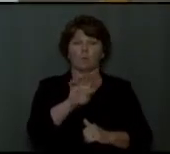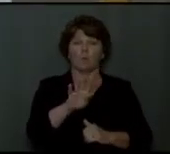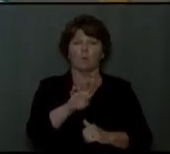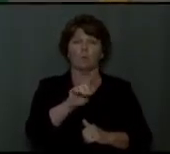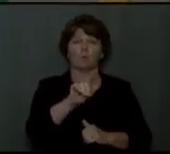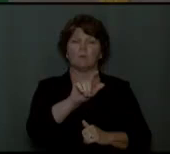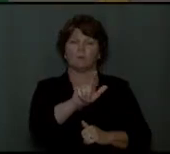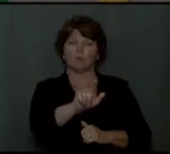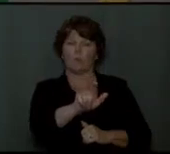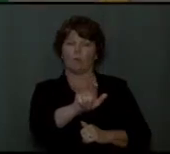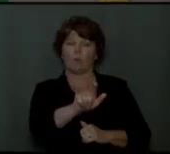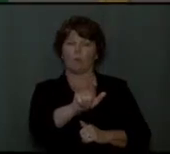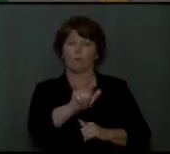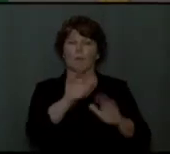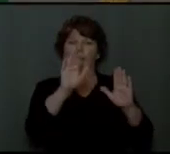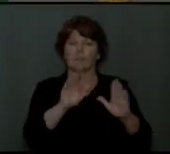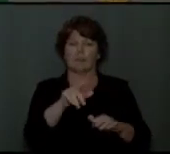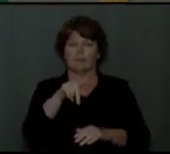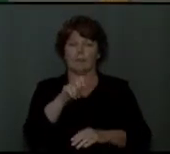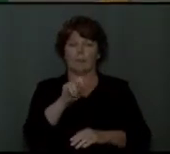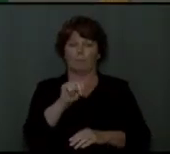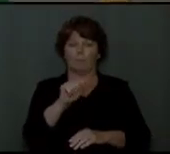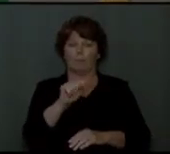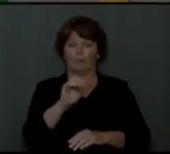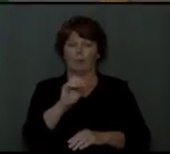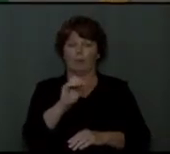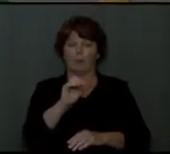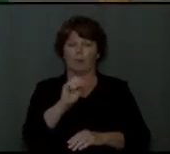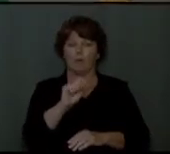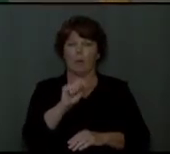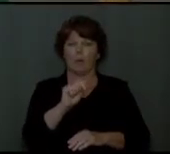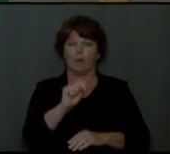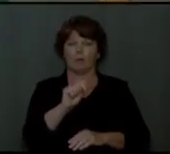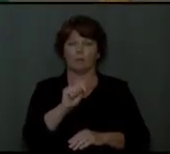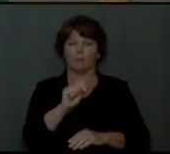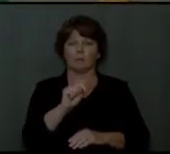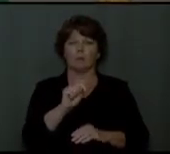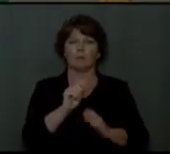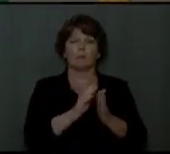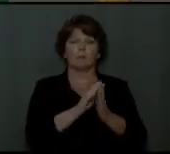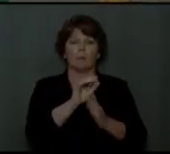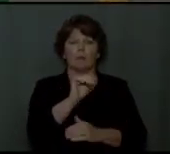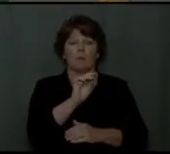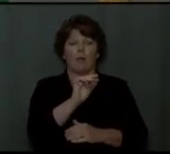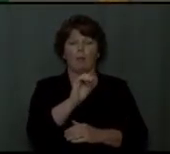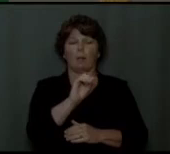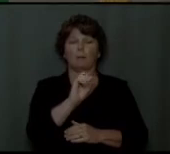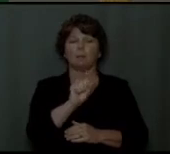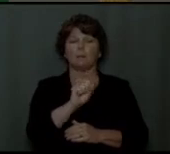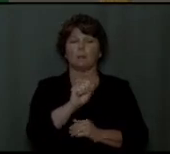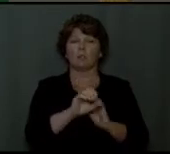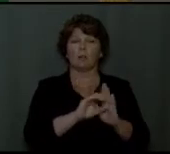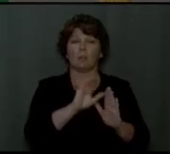Sunday in Pentecost is found in the book of Amos, chapter 5, verses 6 through 7.